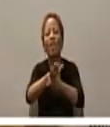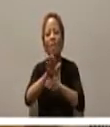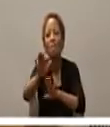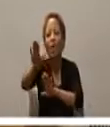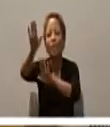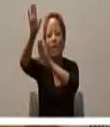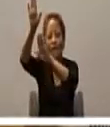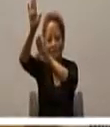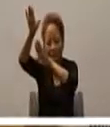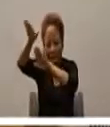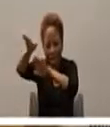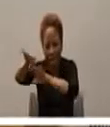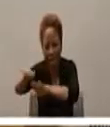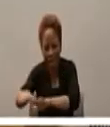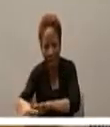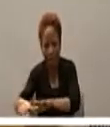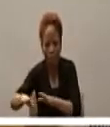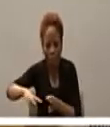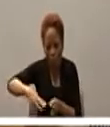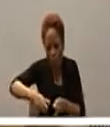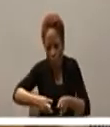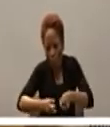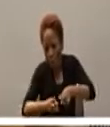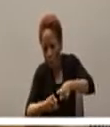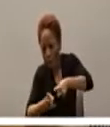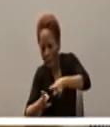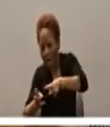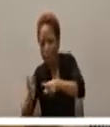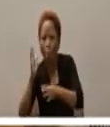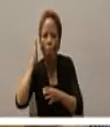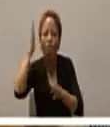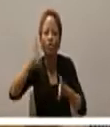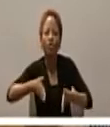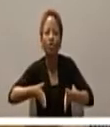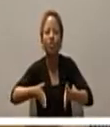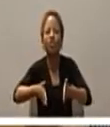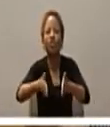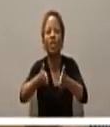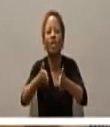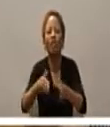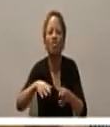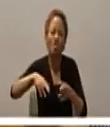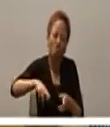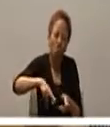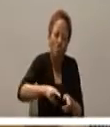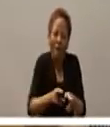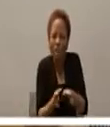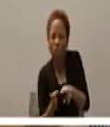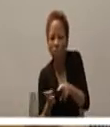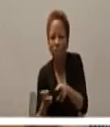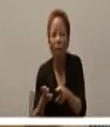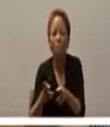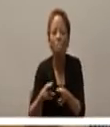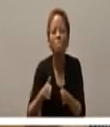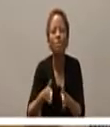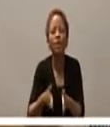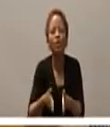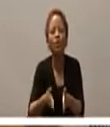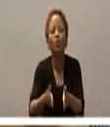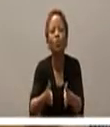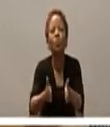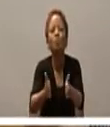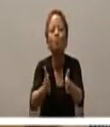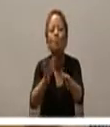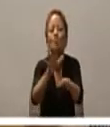low winding ways will be straightened and rough roads made smooth and all mankind